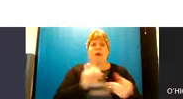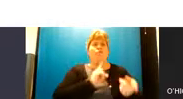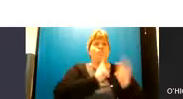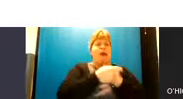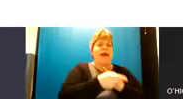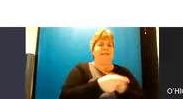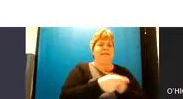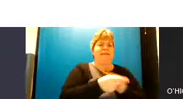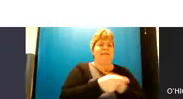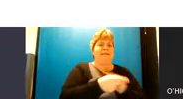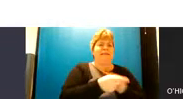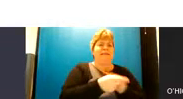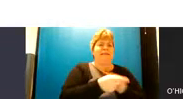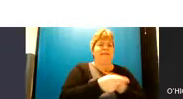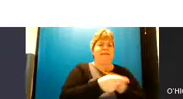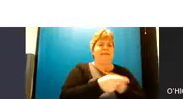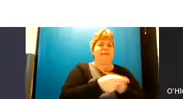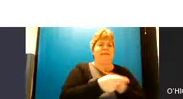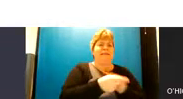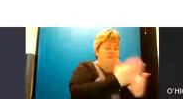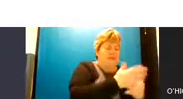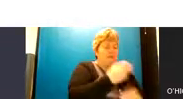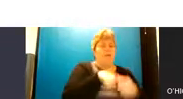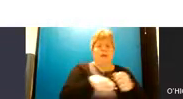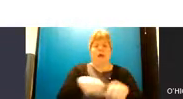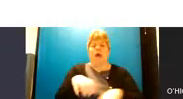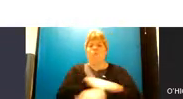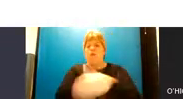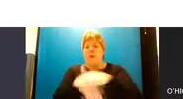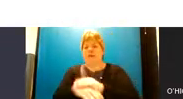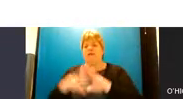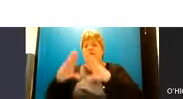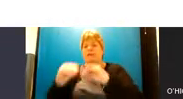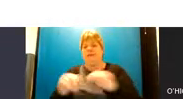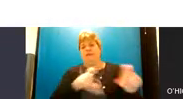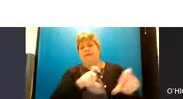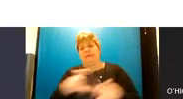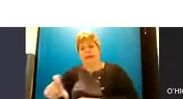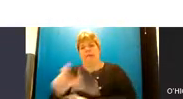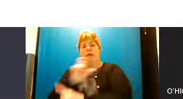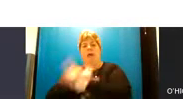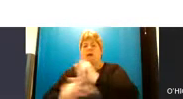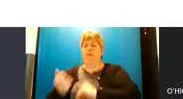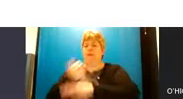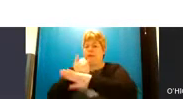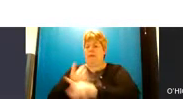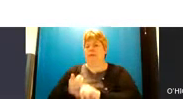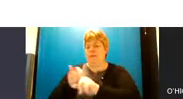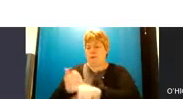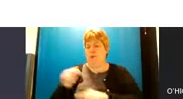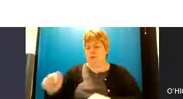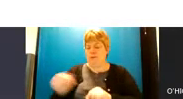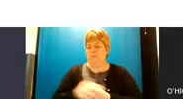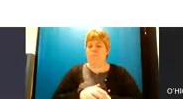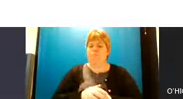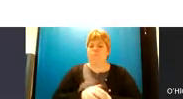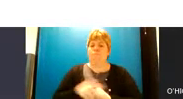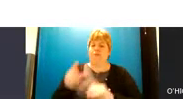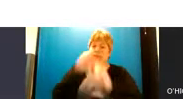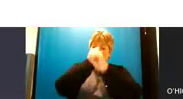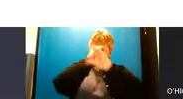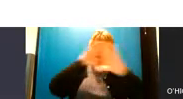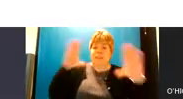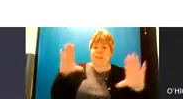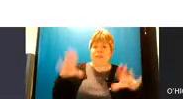intensive interventions to proactive preventative and sustainable community-based support this is this vision was driven